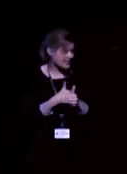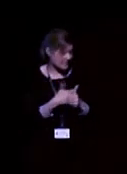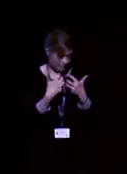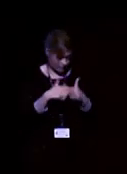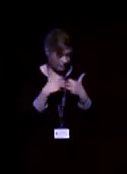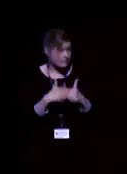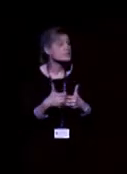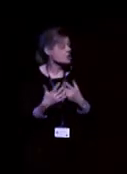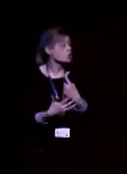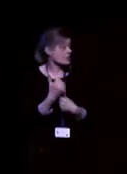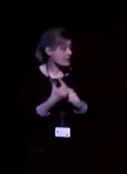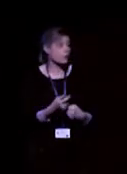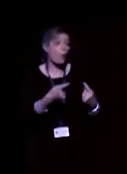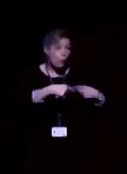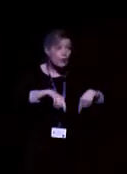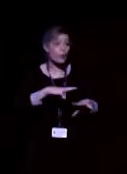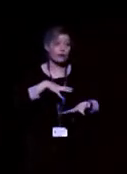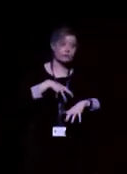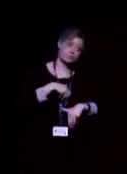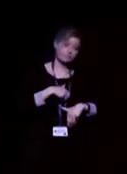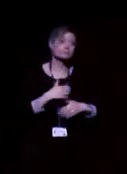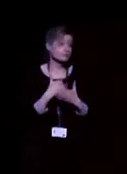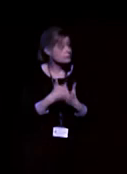play our part to make that happen.